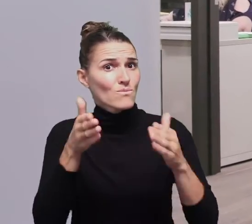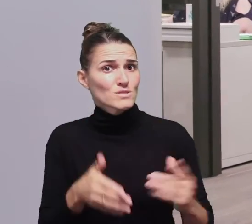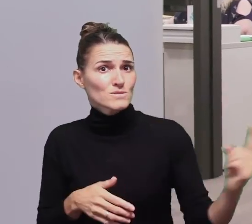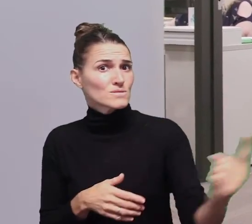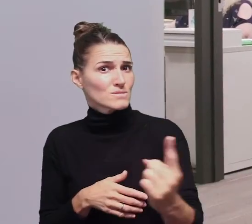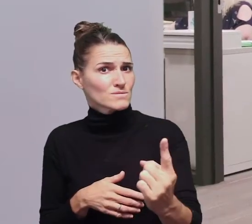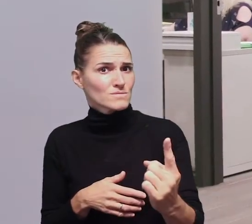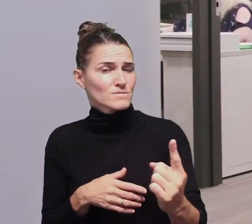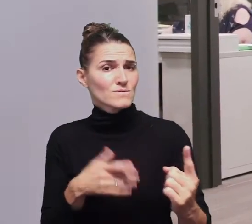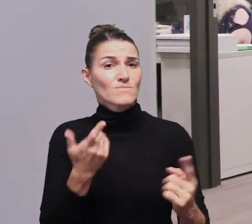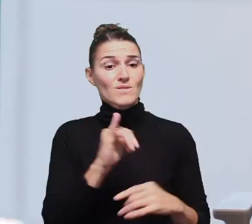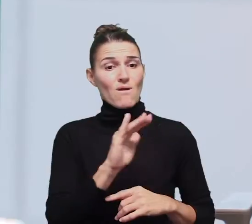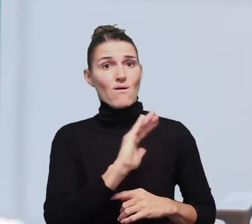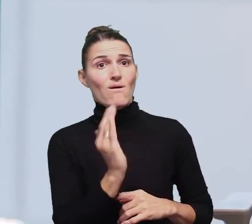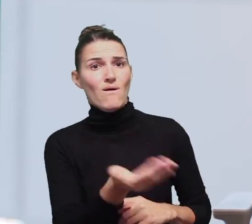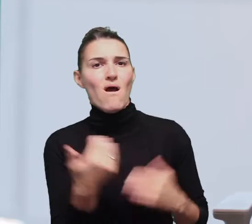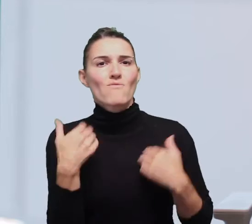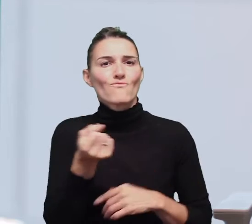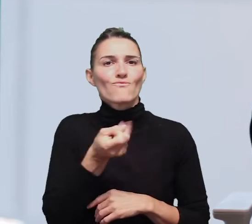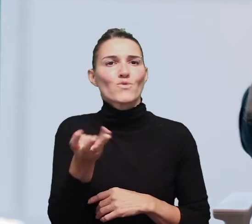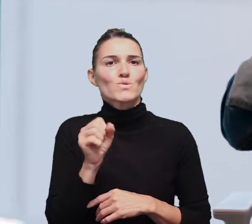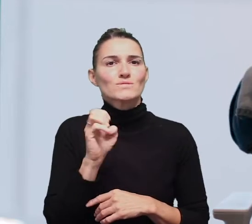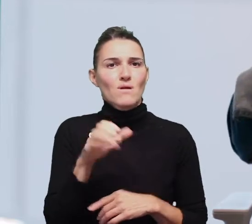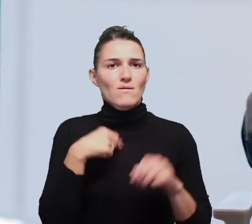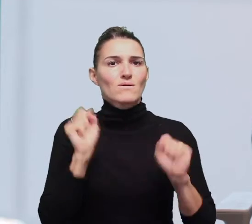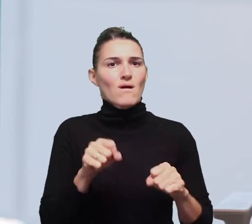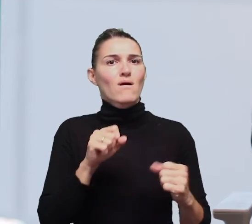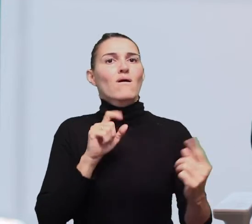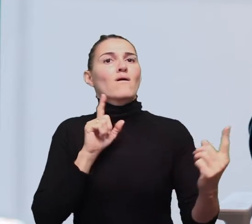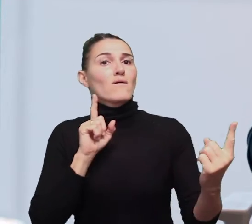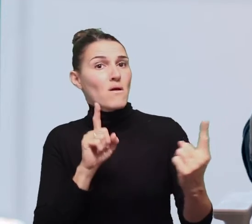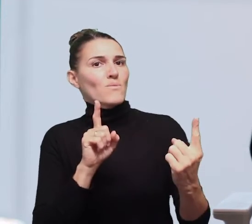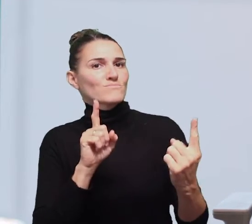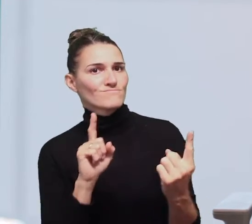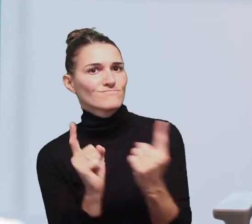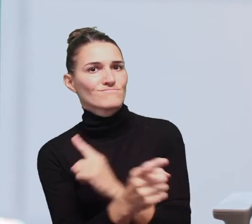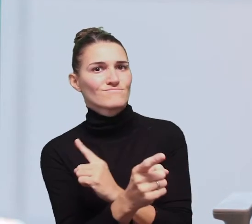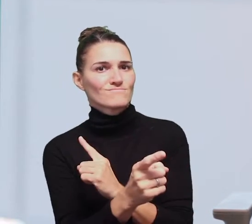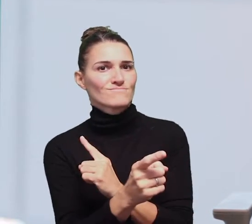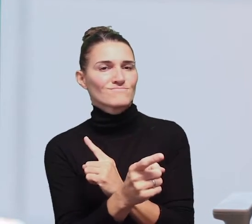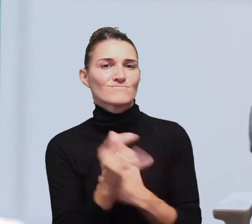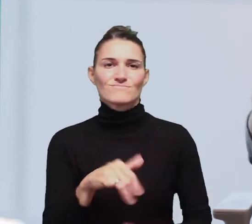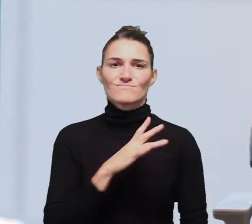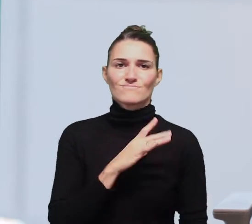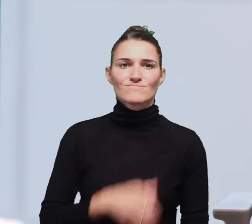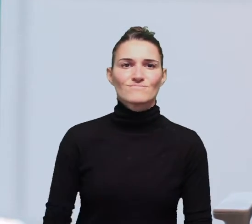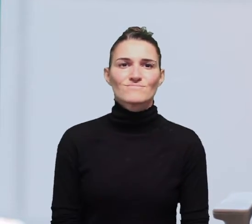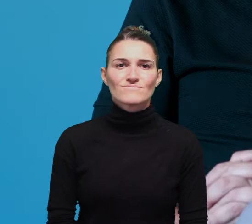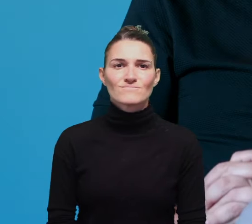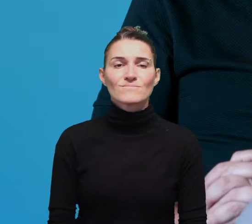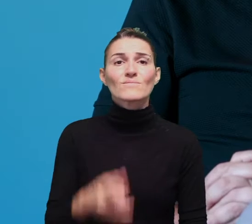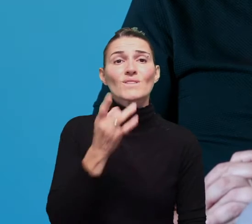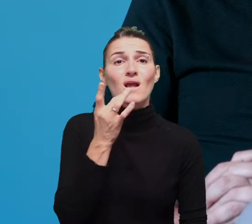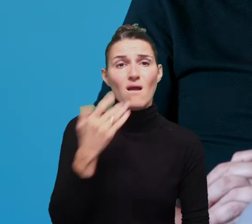someone's coming around. Because of the rounded corner, I have a few seconds to kind of bypass the person rather than walk into them, and so that's really